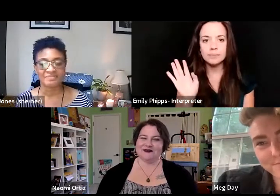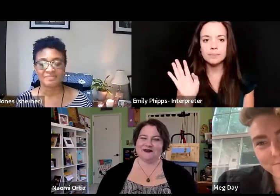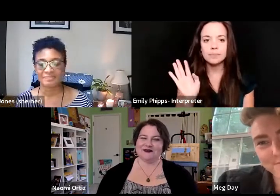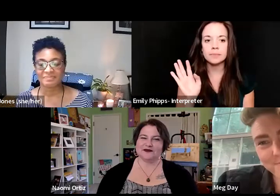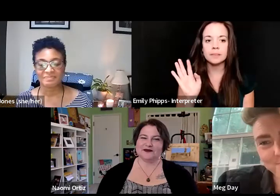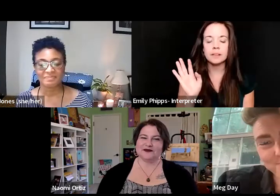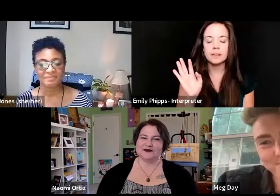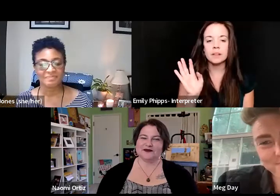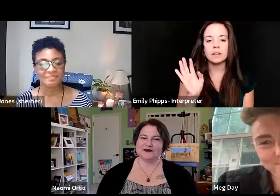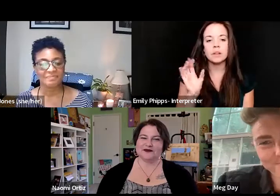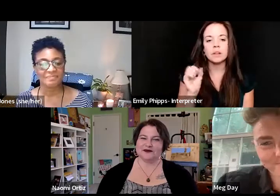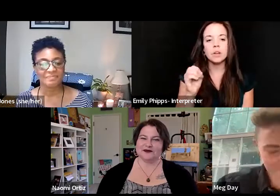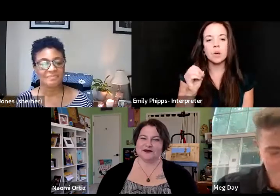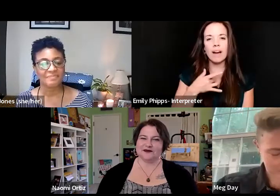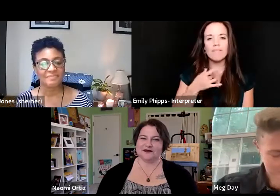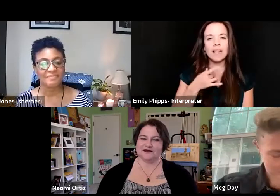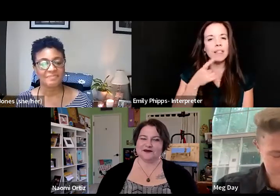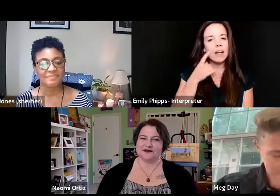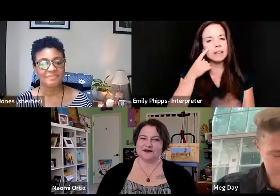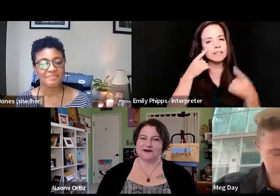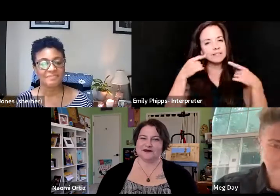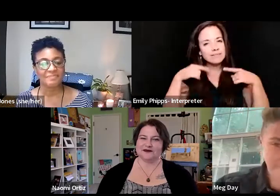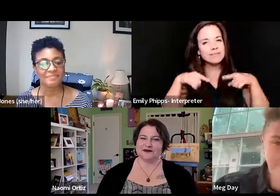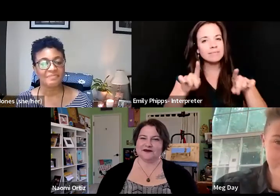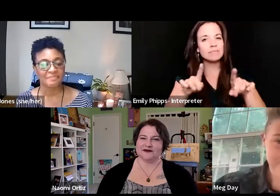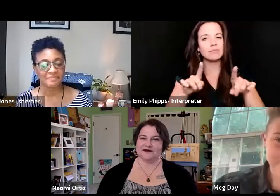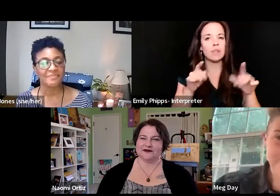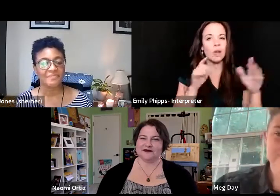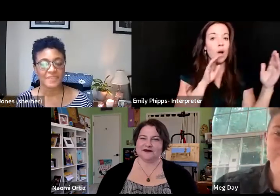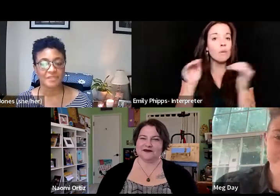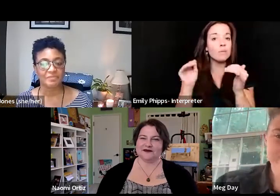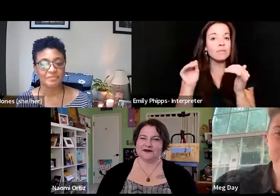I just feel like simultaneously incredibly hopeful and incredibly cynical.